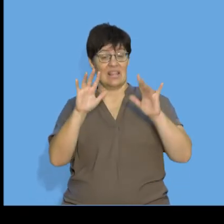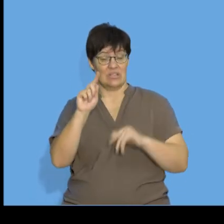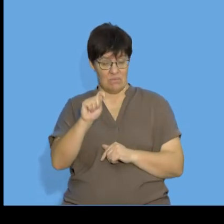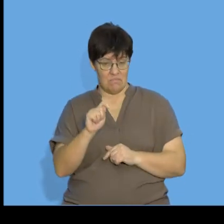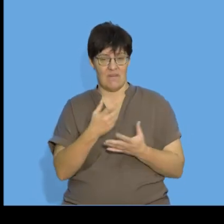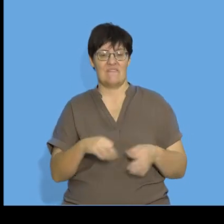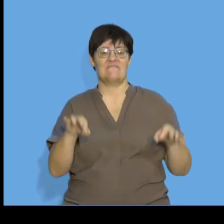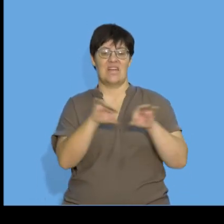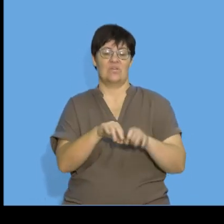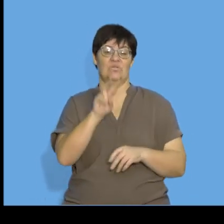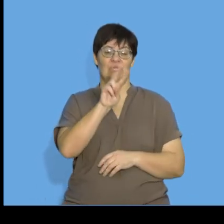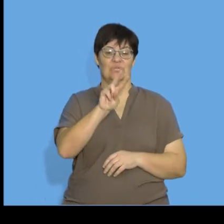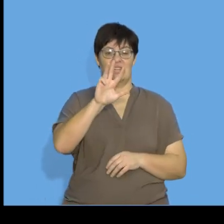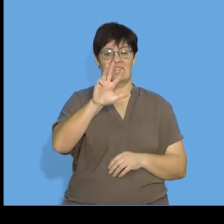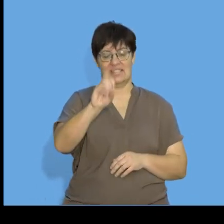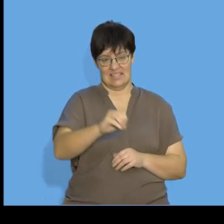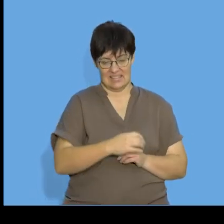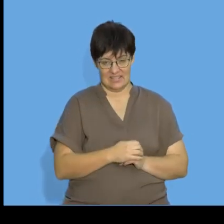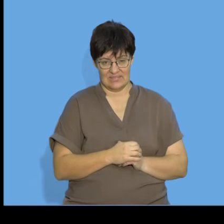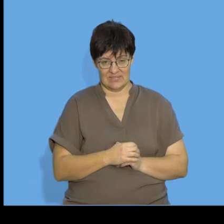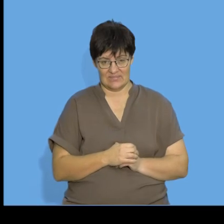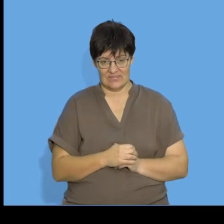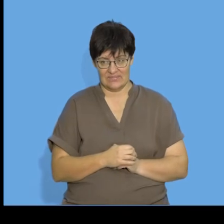a value of 290